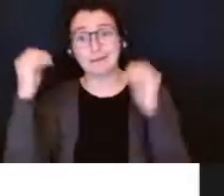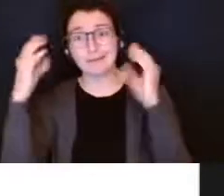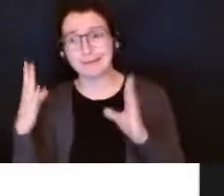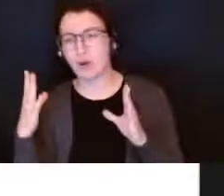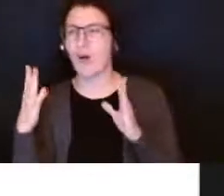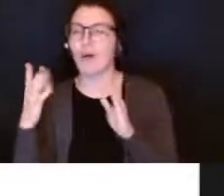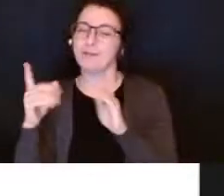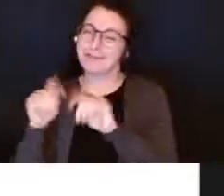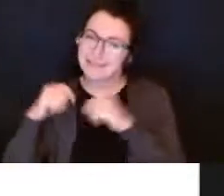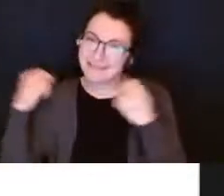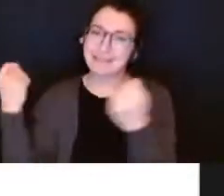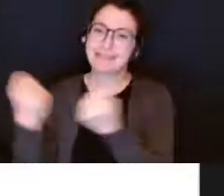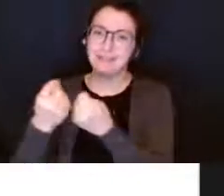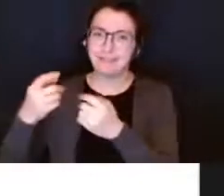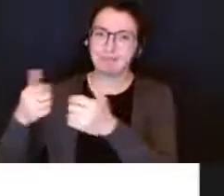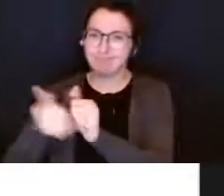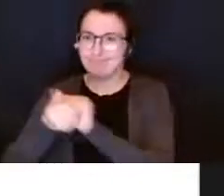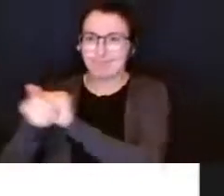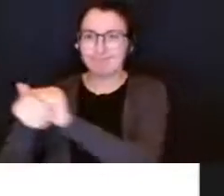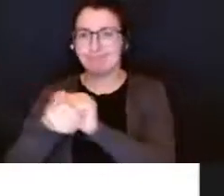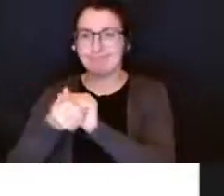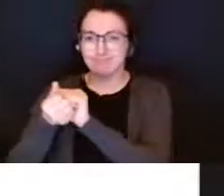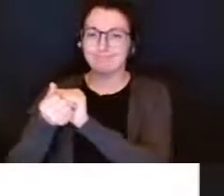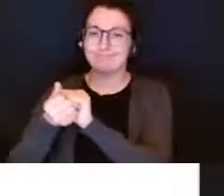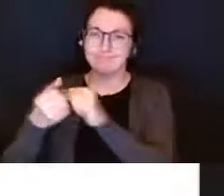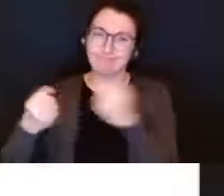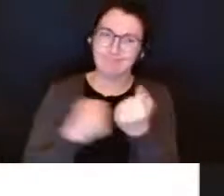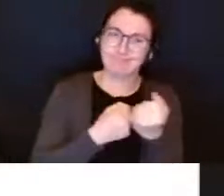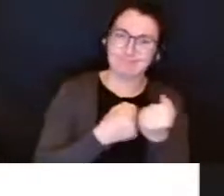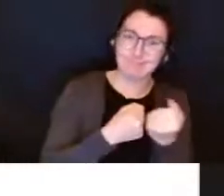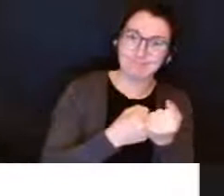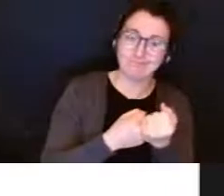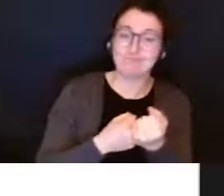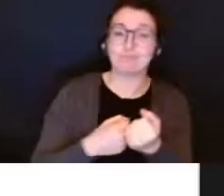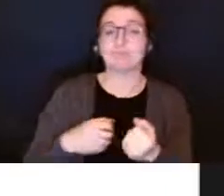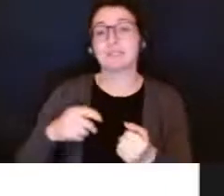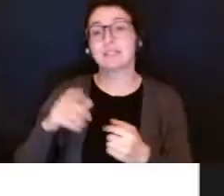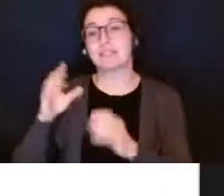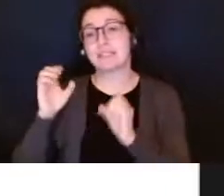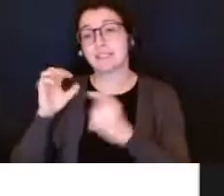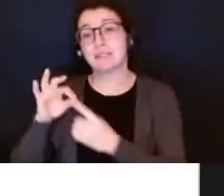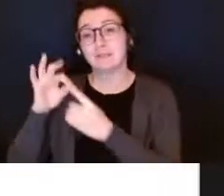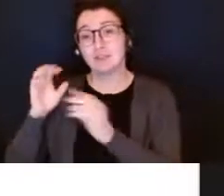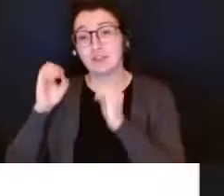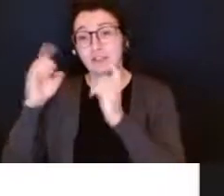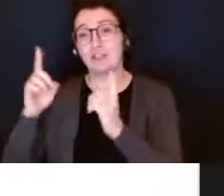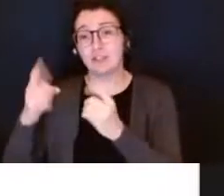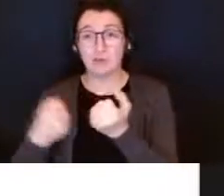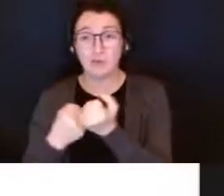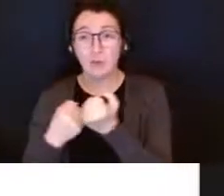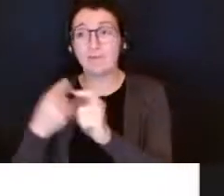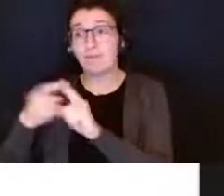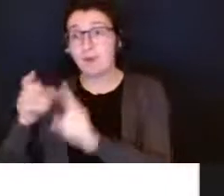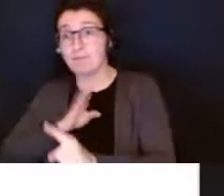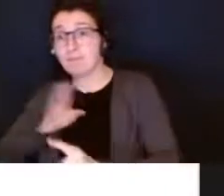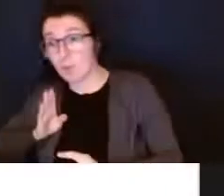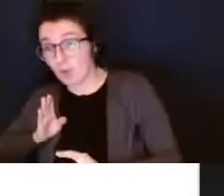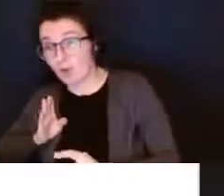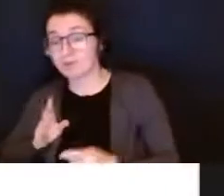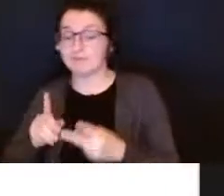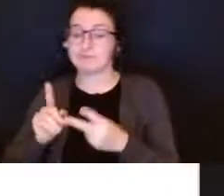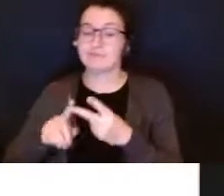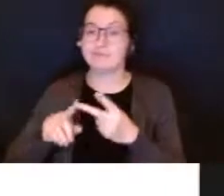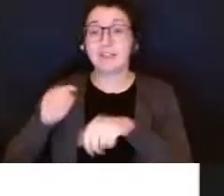so we also have special education support personnel at the board level we have our special education consultants again who met